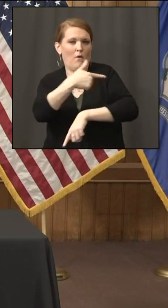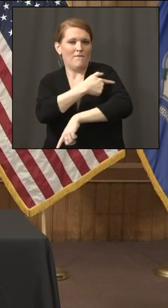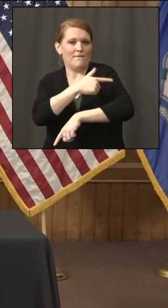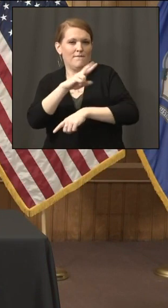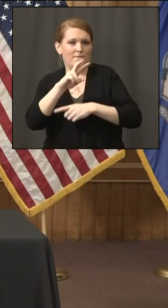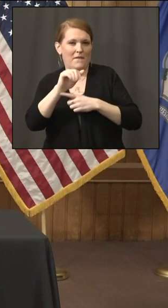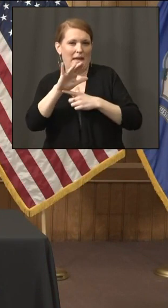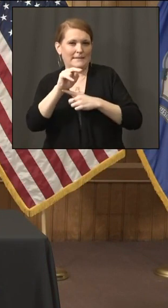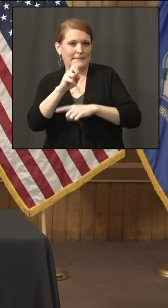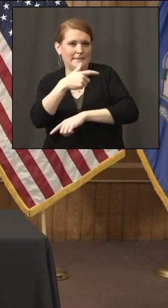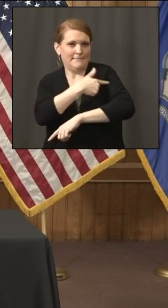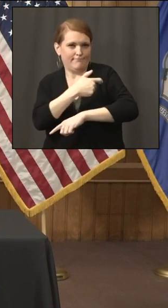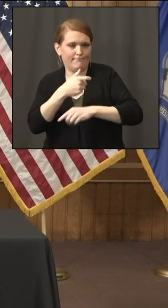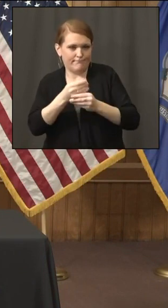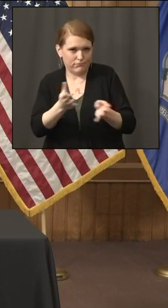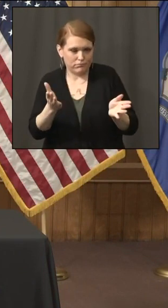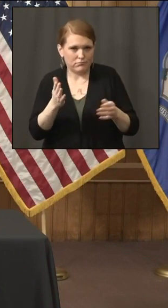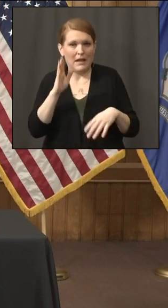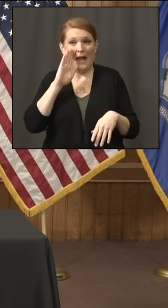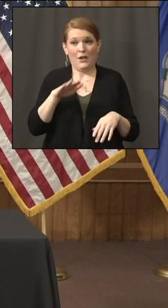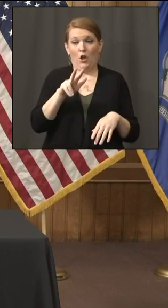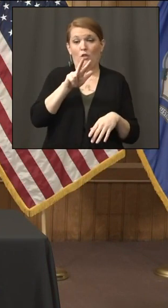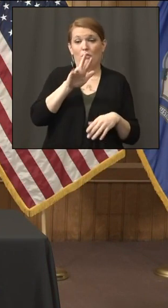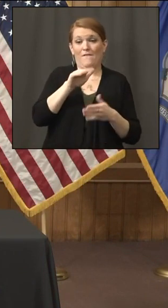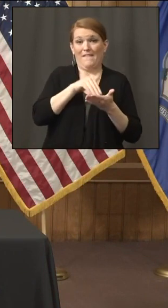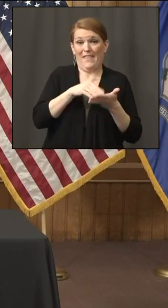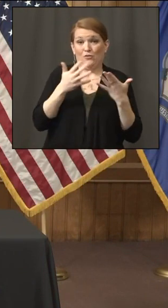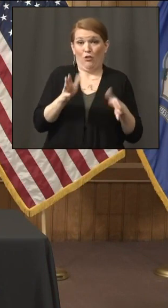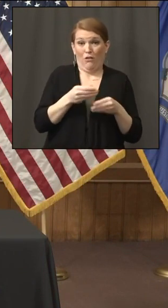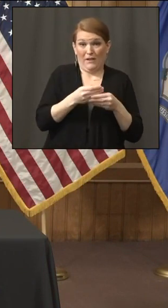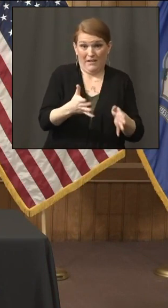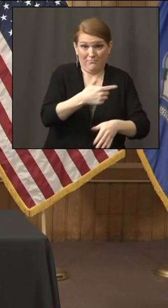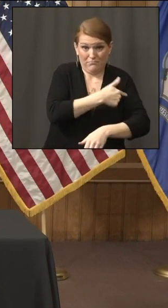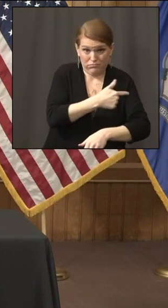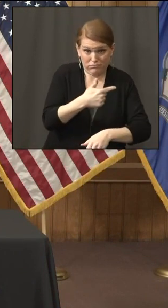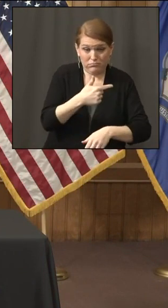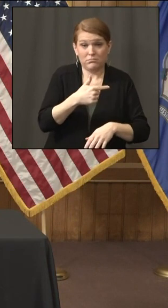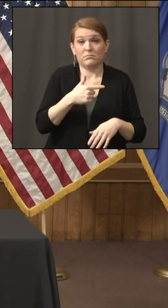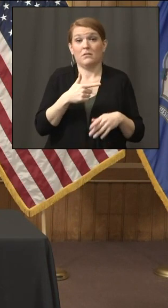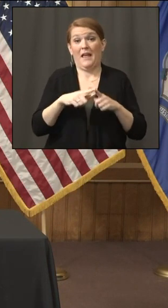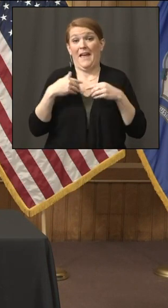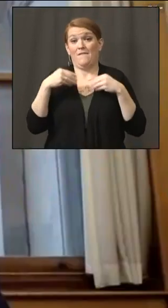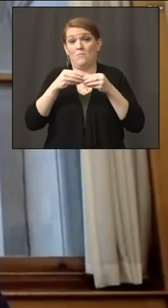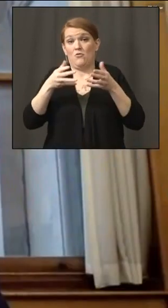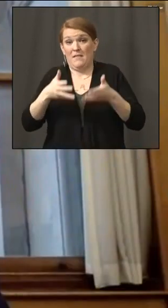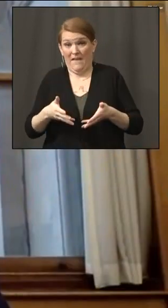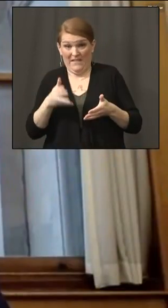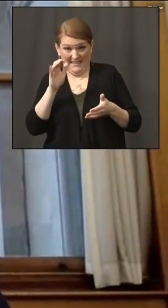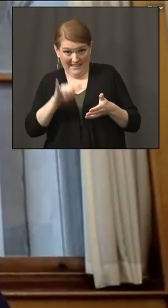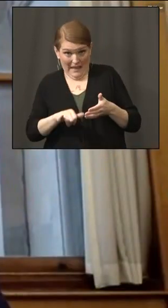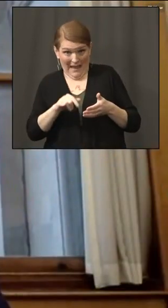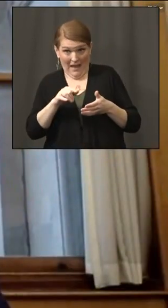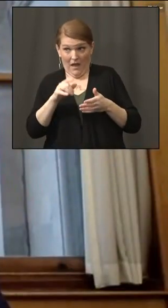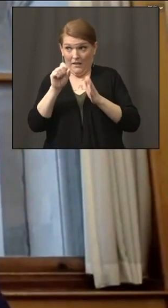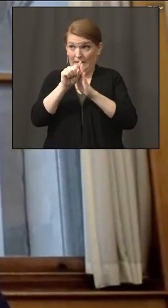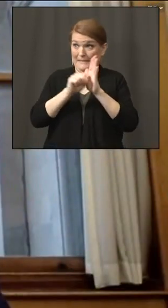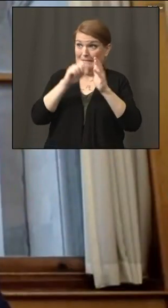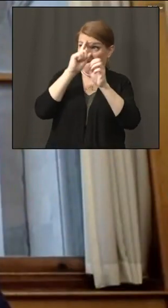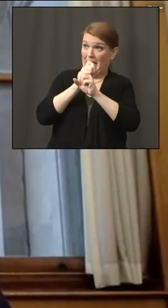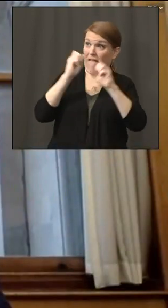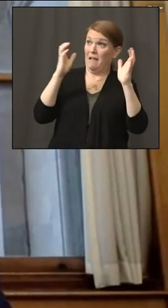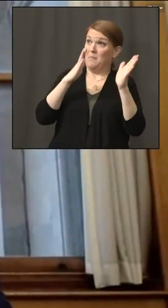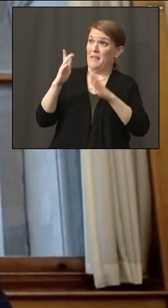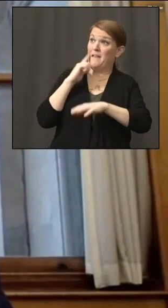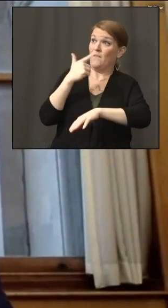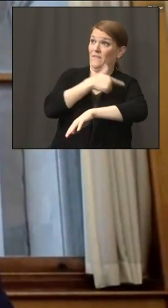36,000 doses administered. Is this what the state was hoping for, or did we kind of fall short of our goals for the